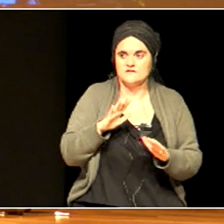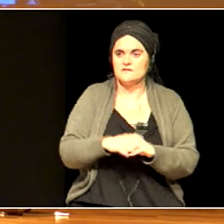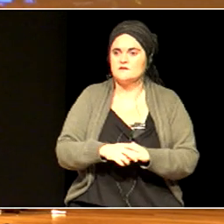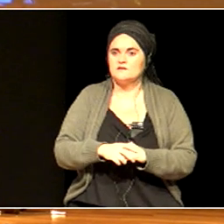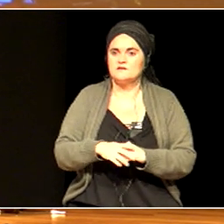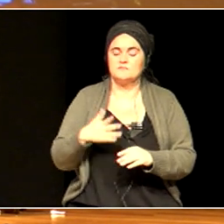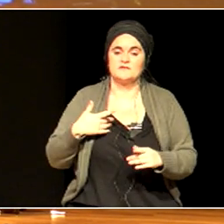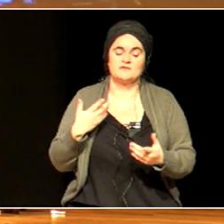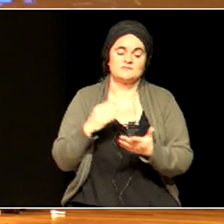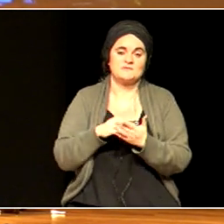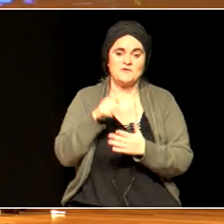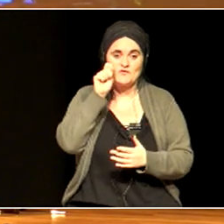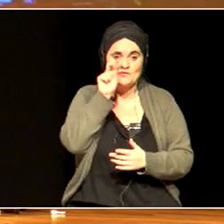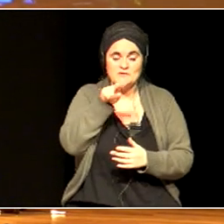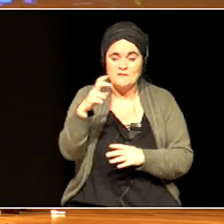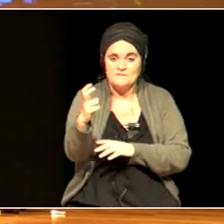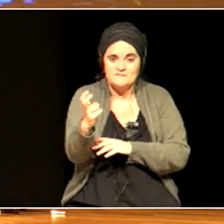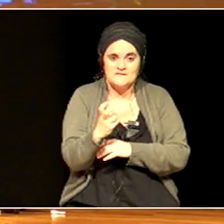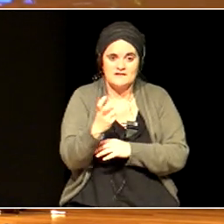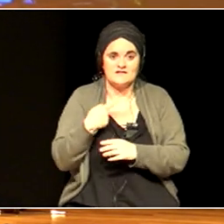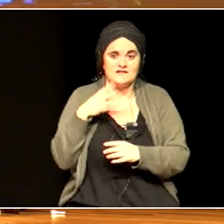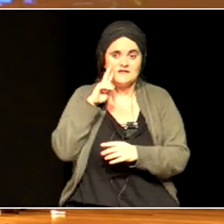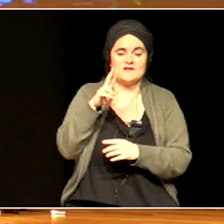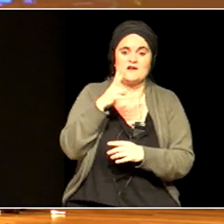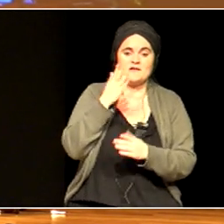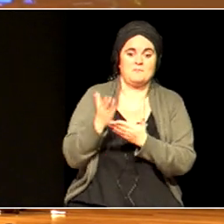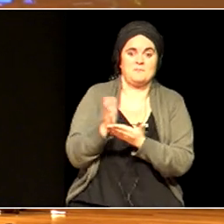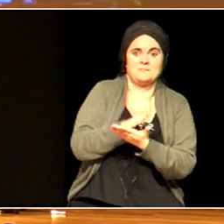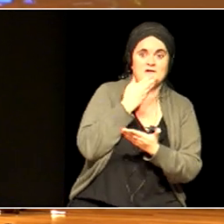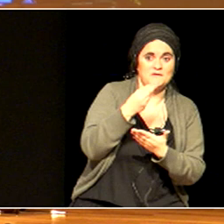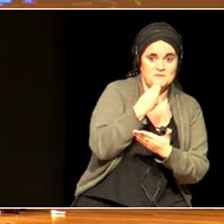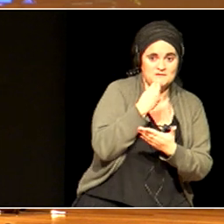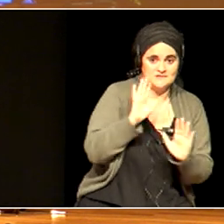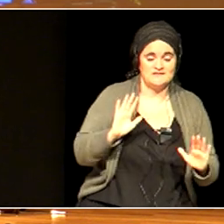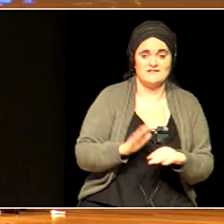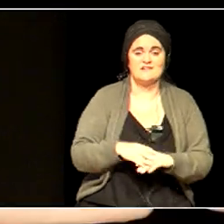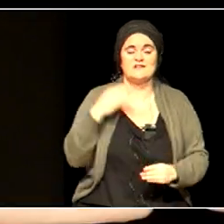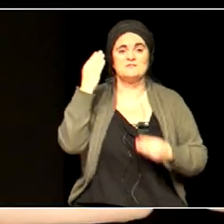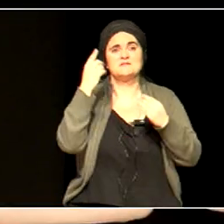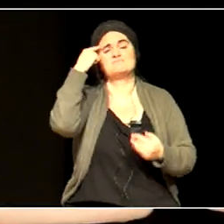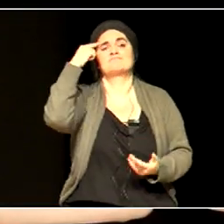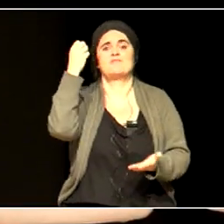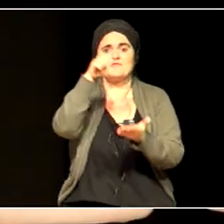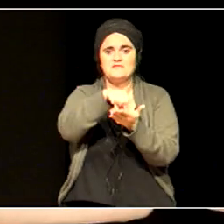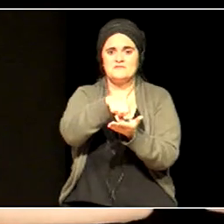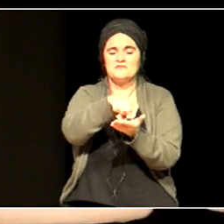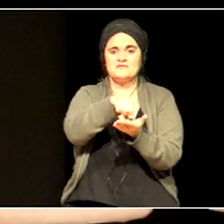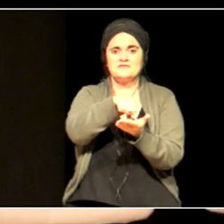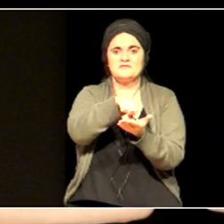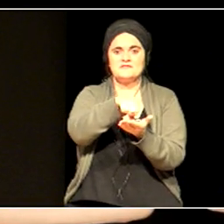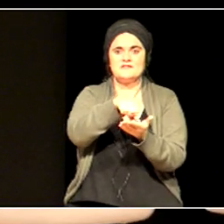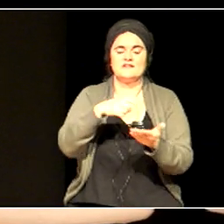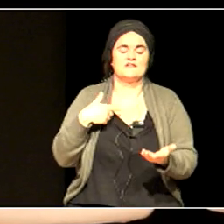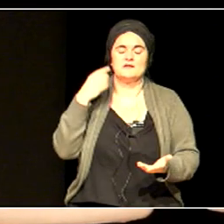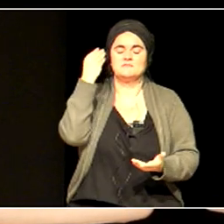And when we think about the city, we think about this sort of lovely river and the backs of